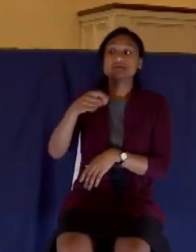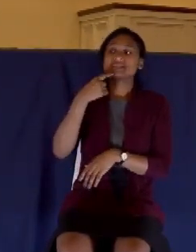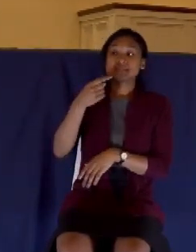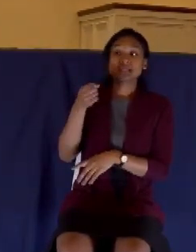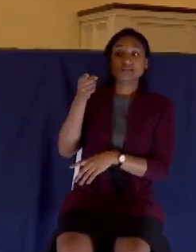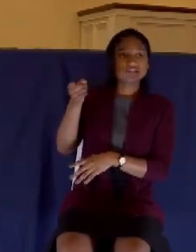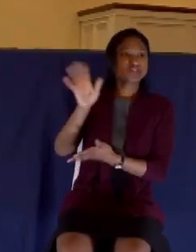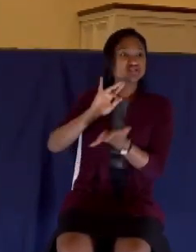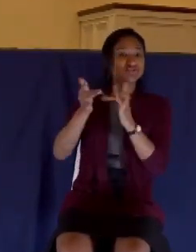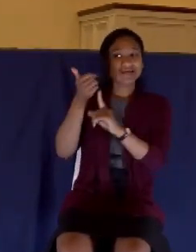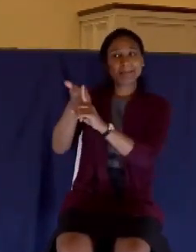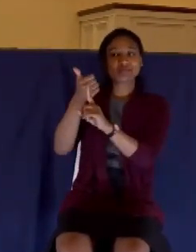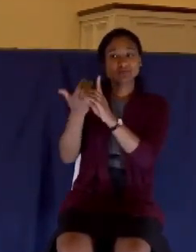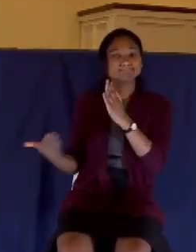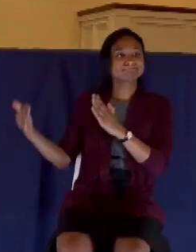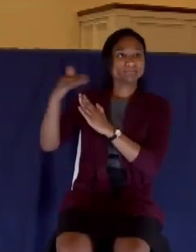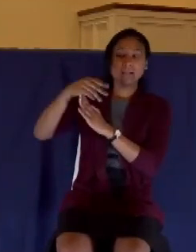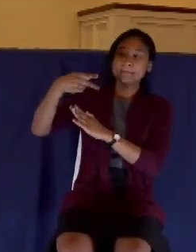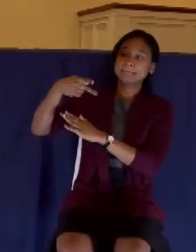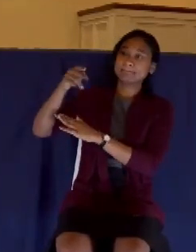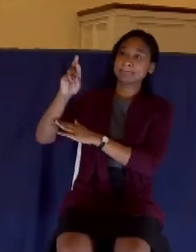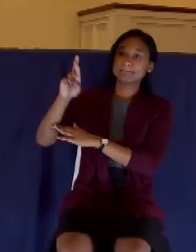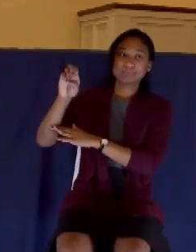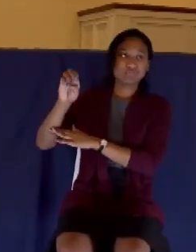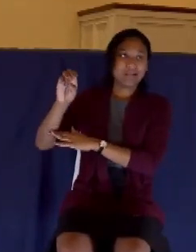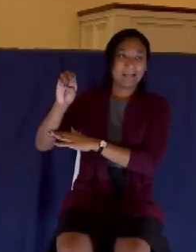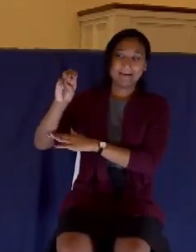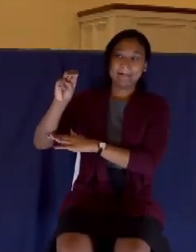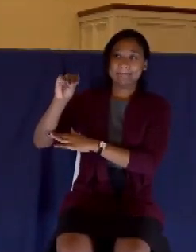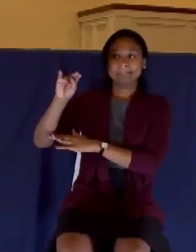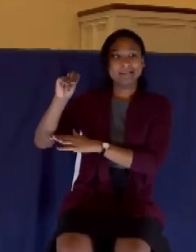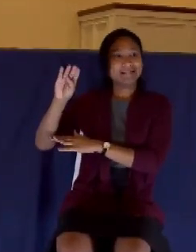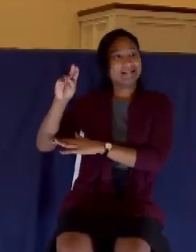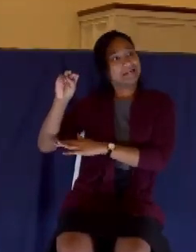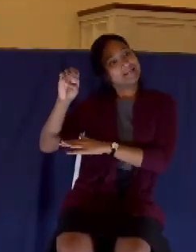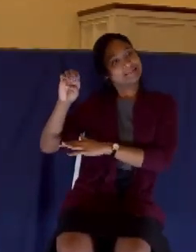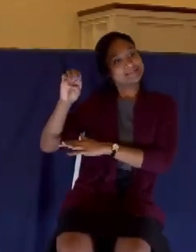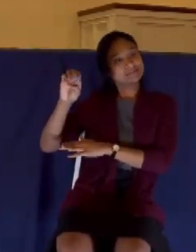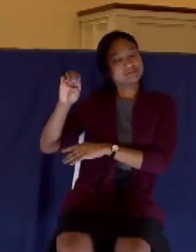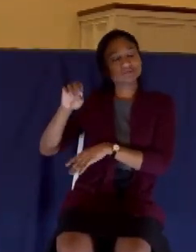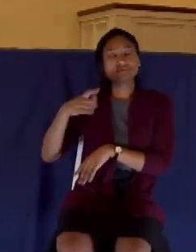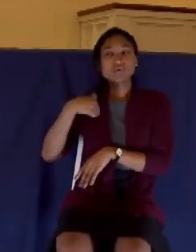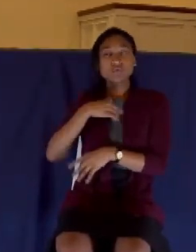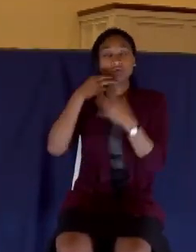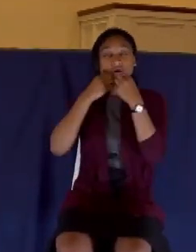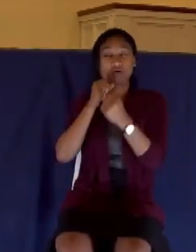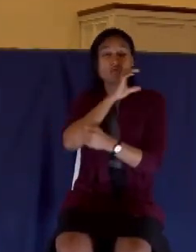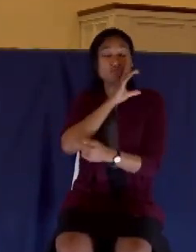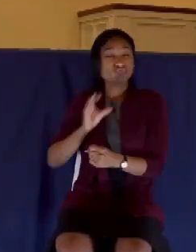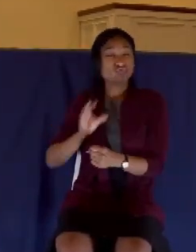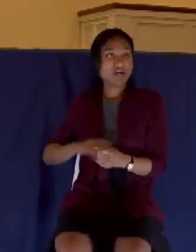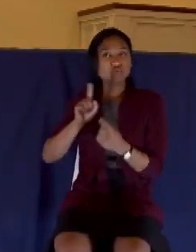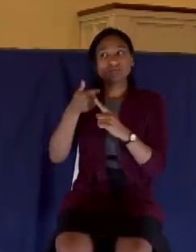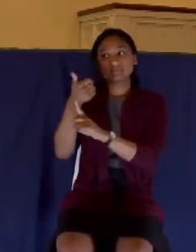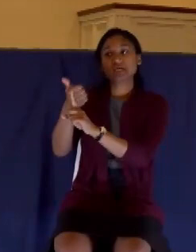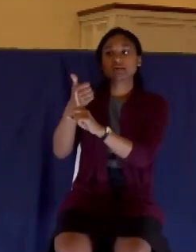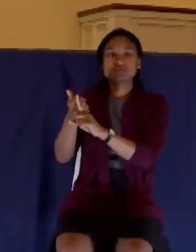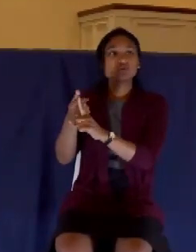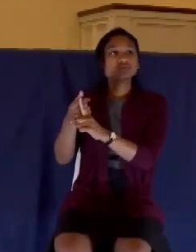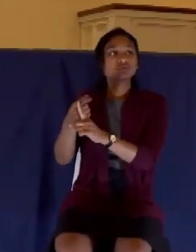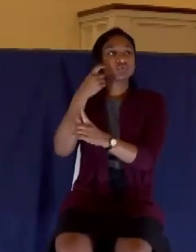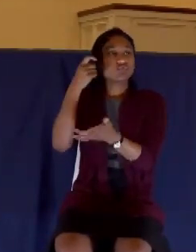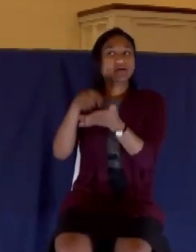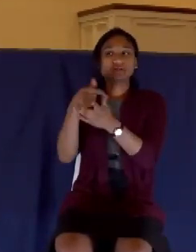things, he might have the preeminence. You see, we treasure and love Christ when Christ is the most important person in our